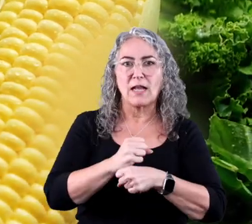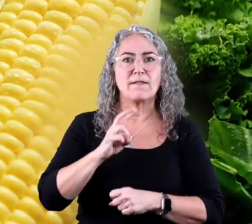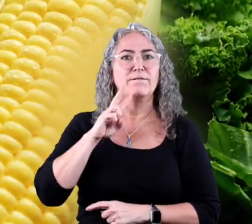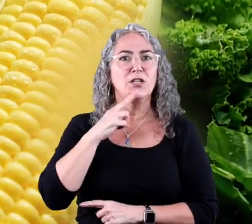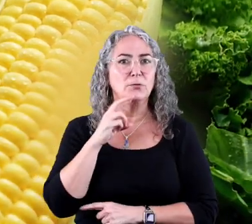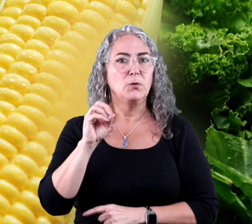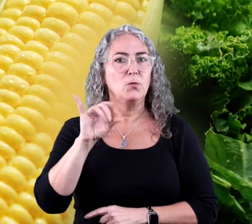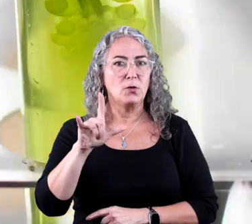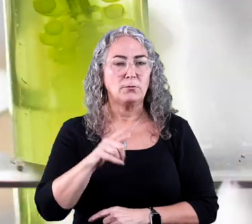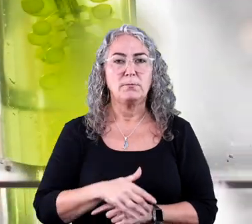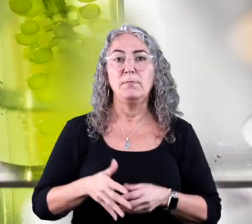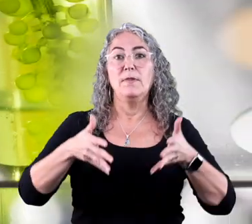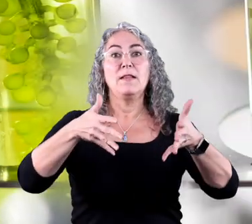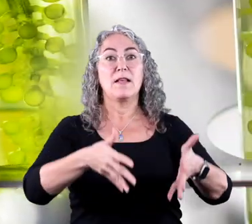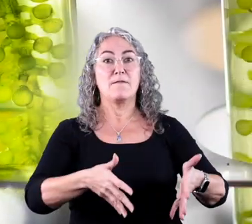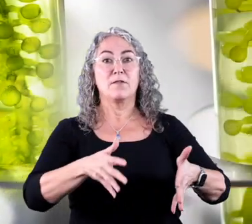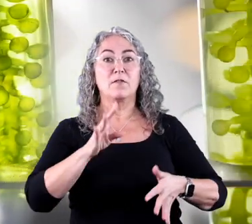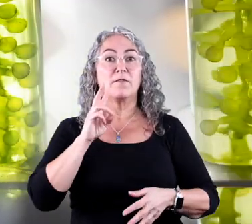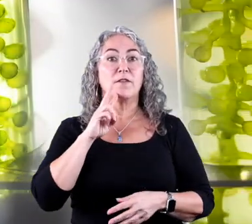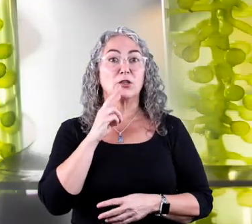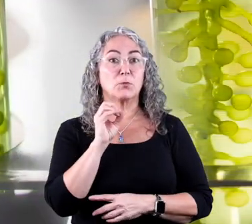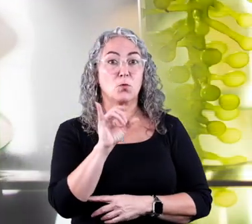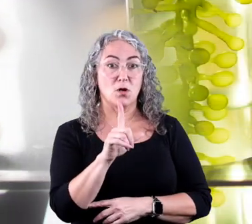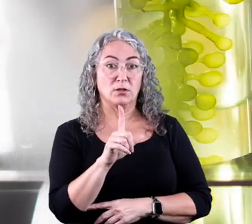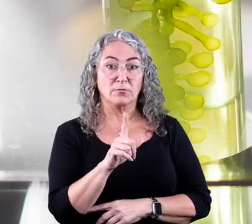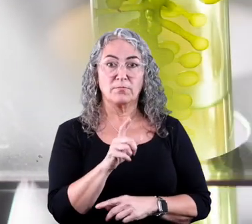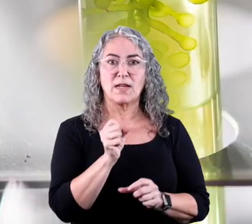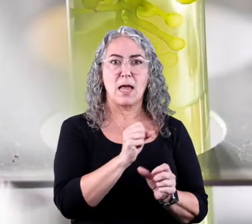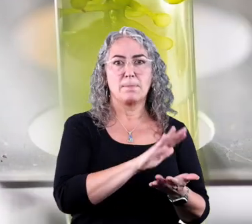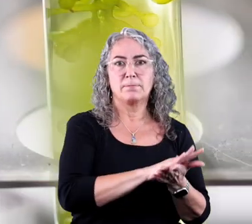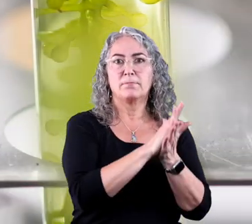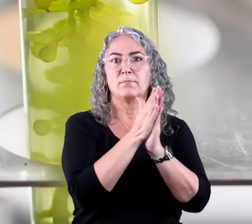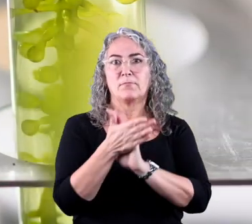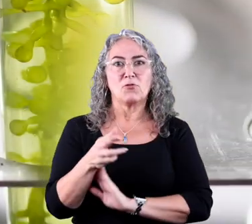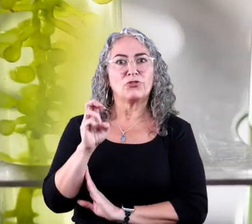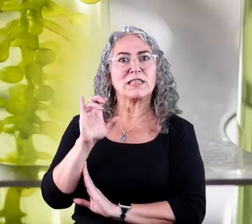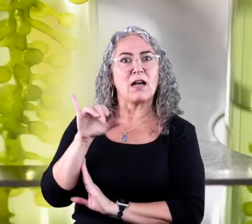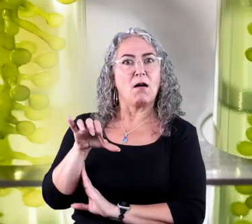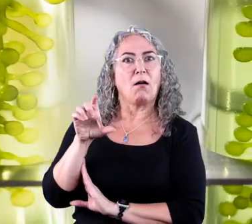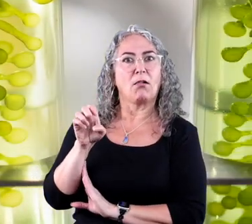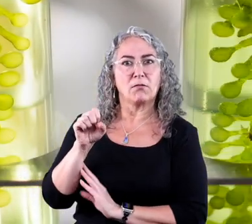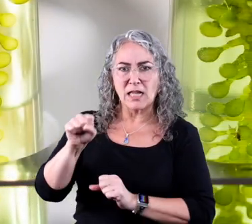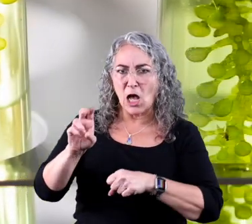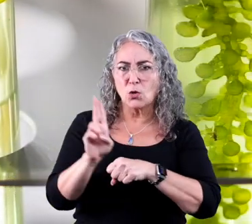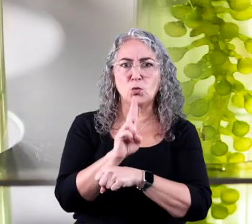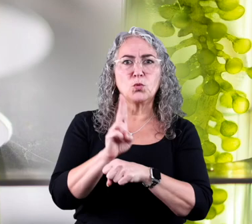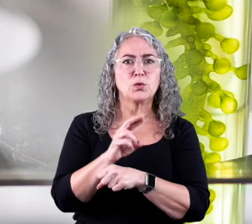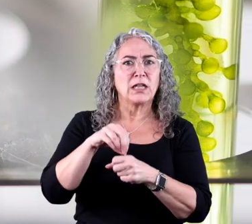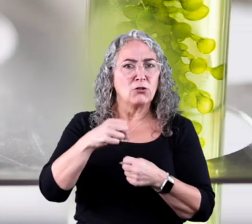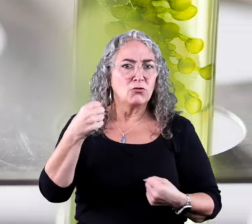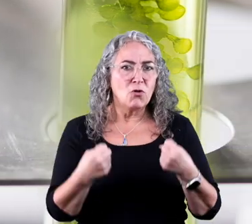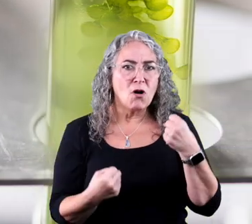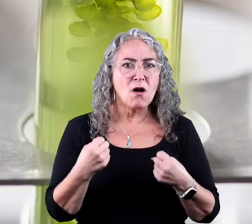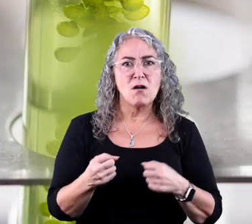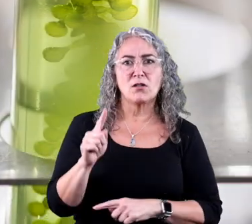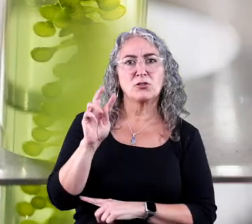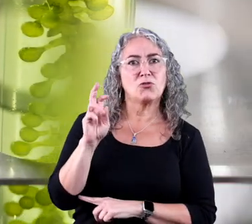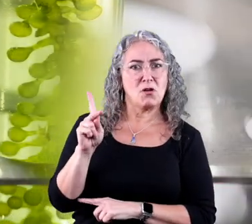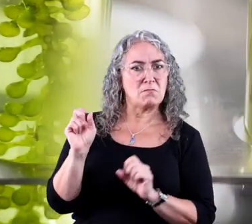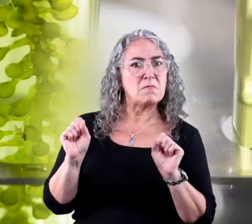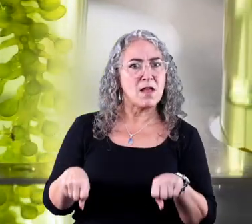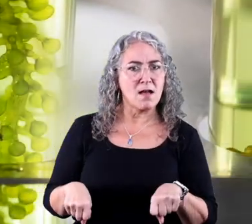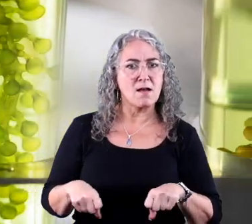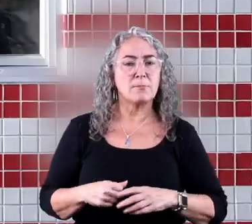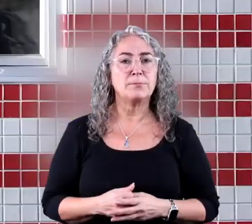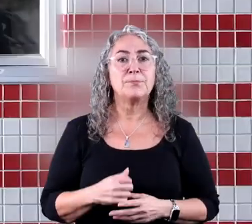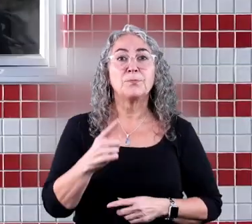vegetable oil, and the leftover oil becomes biofuel. That oil can be recycled and used as fuel in cars and trucks.